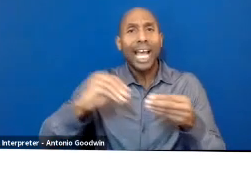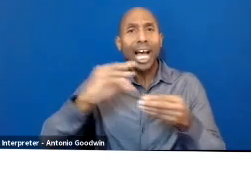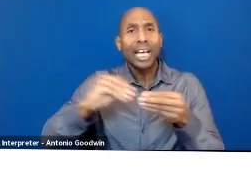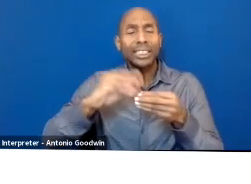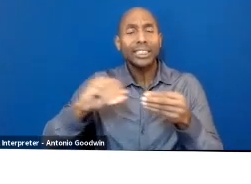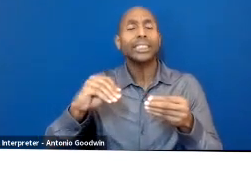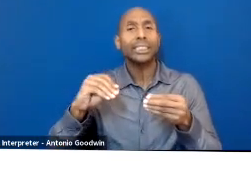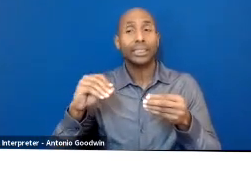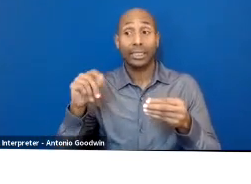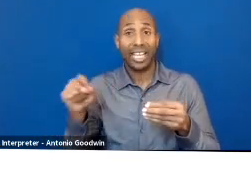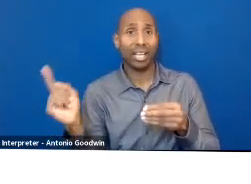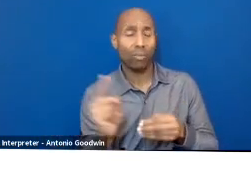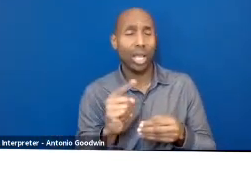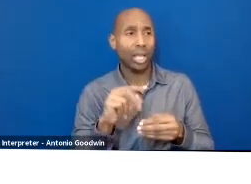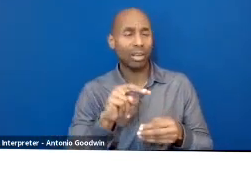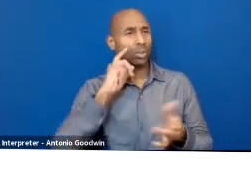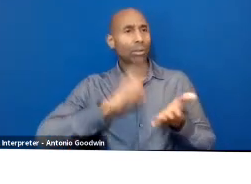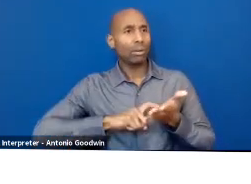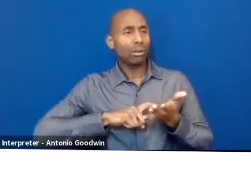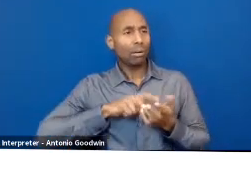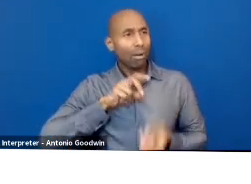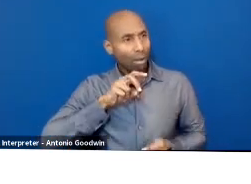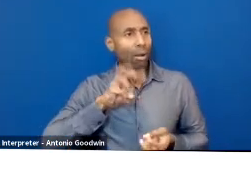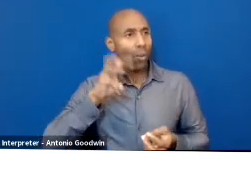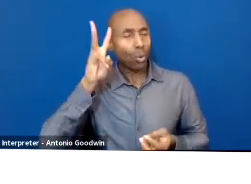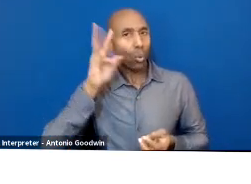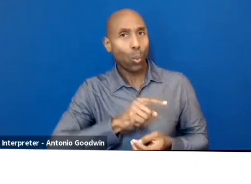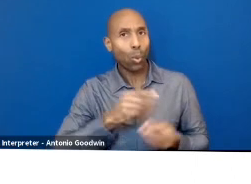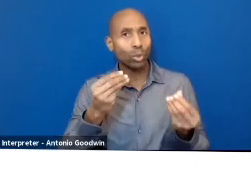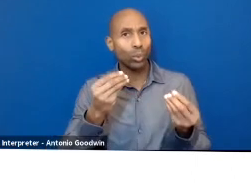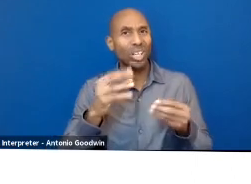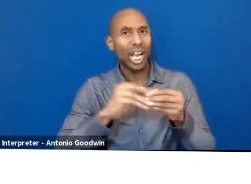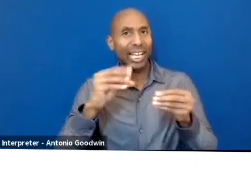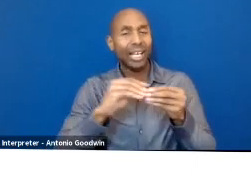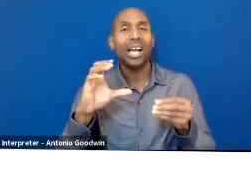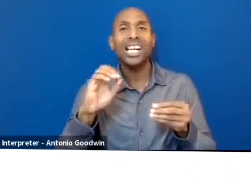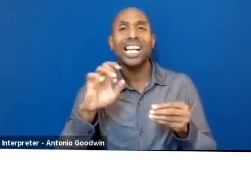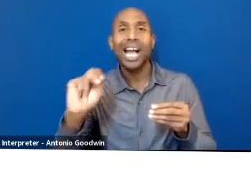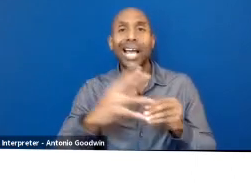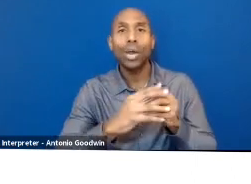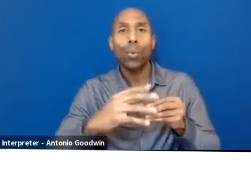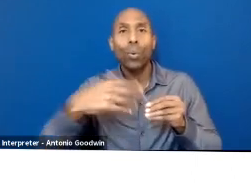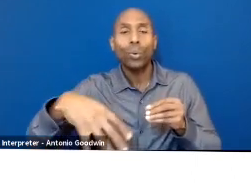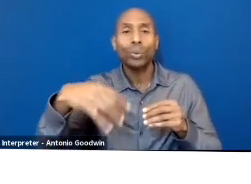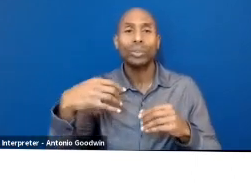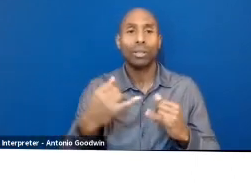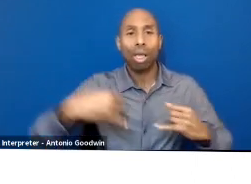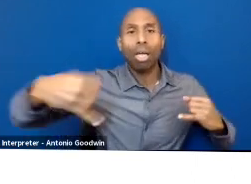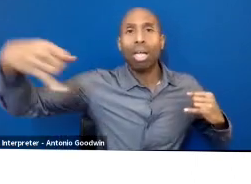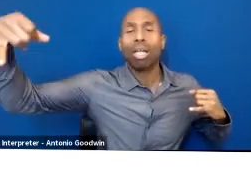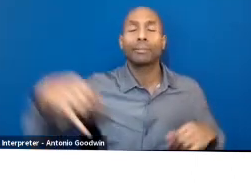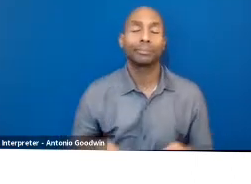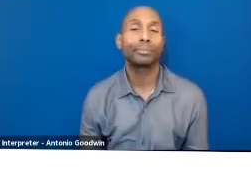although India had been producing textiles for centuries, it wasn't until the 13th century that Europeans